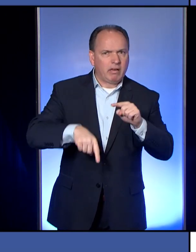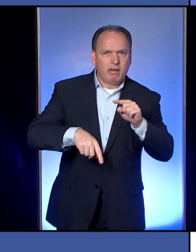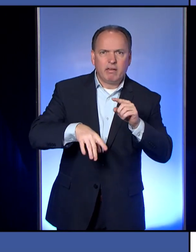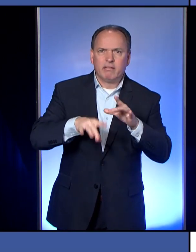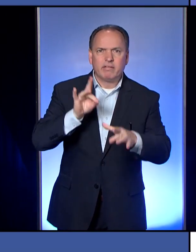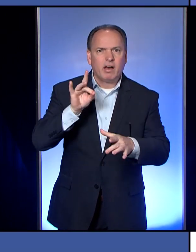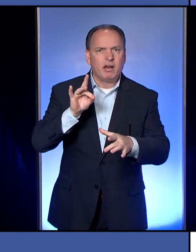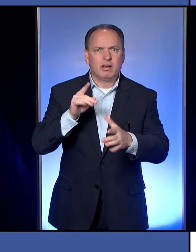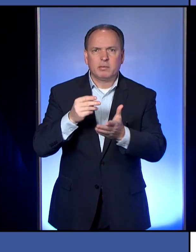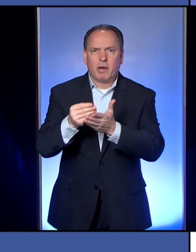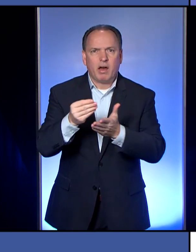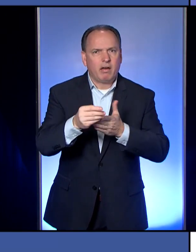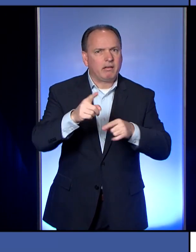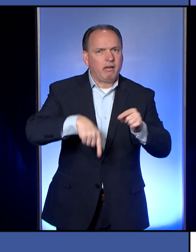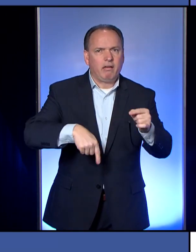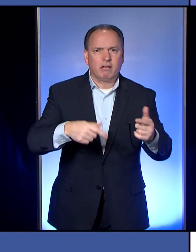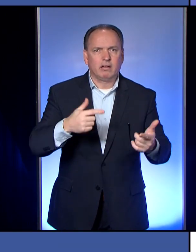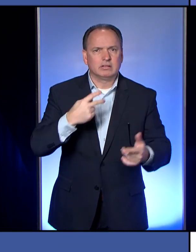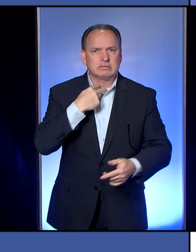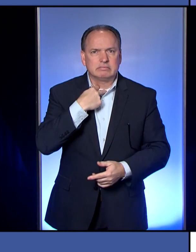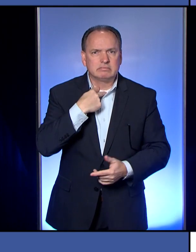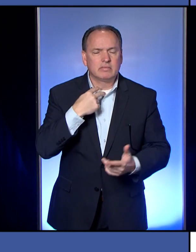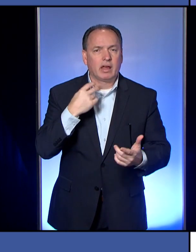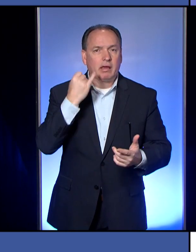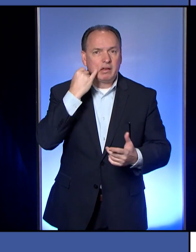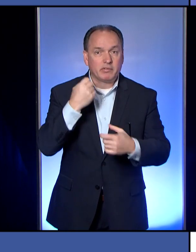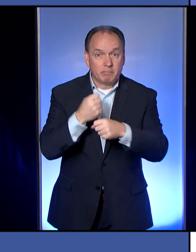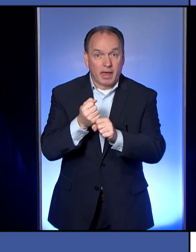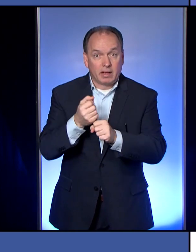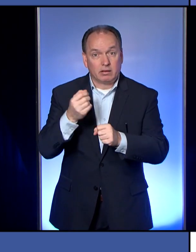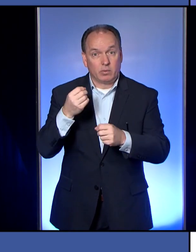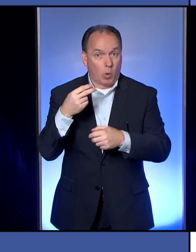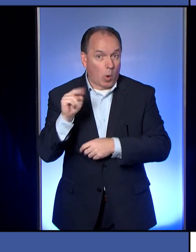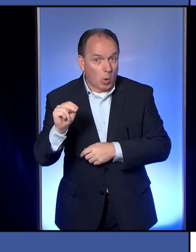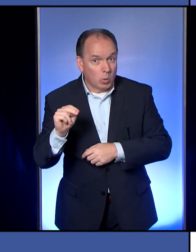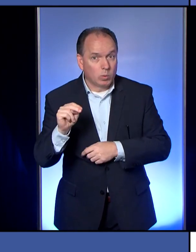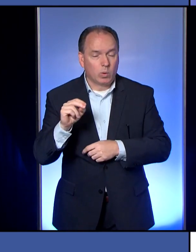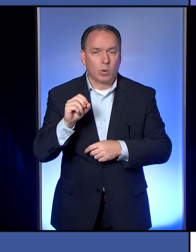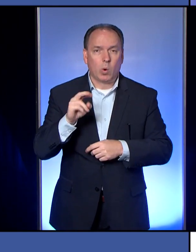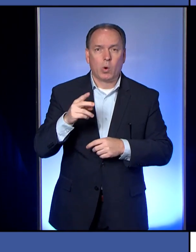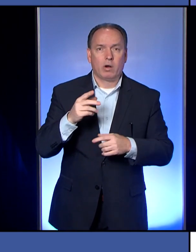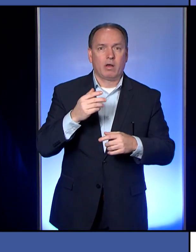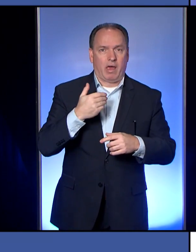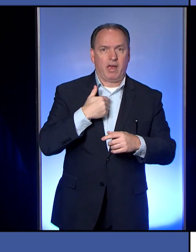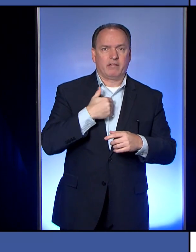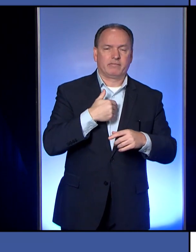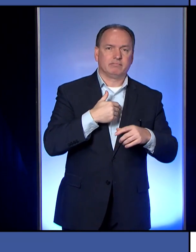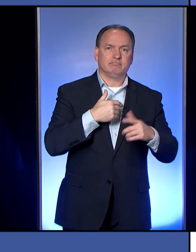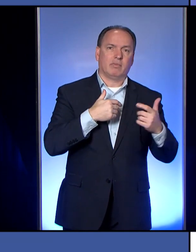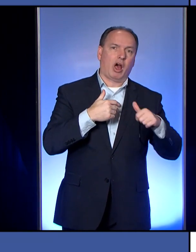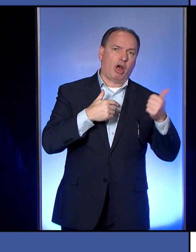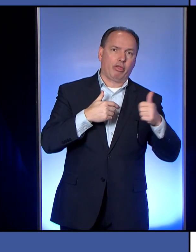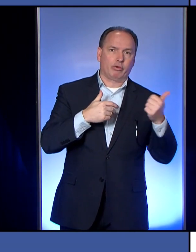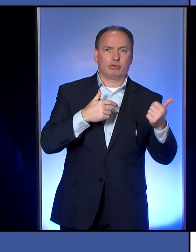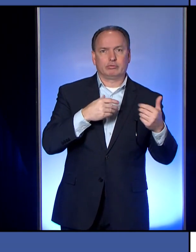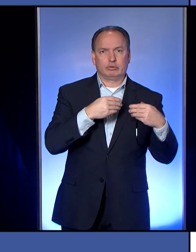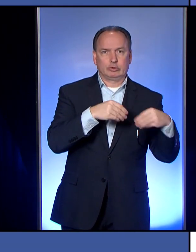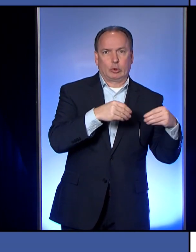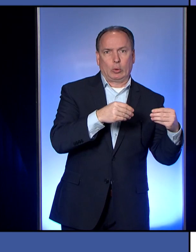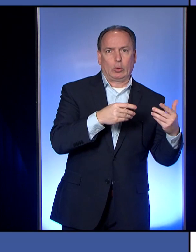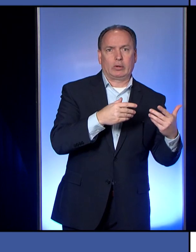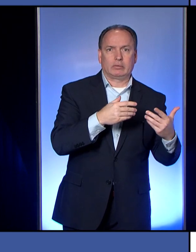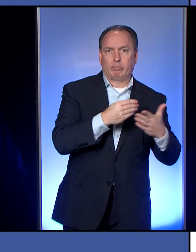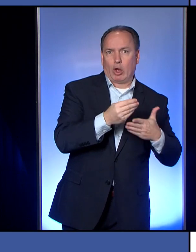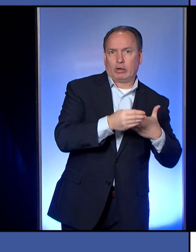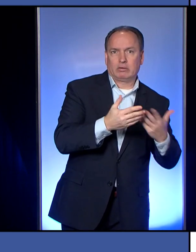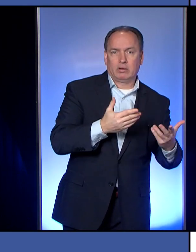purchase. And so then even if they're making their own or if they happen to have some store-bought ones, any guidance on usage